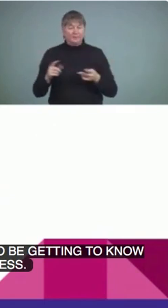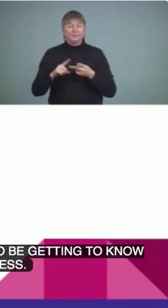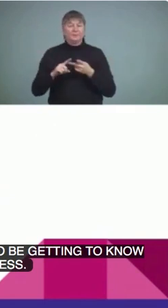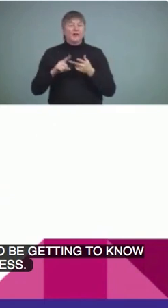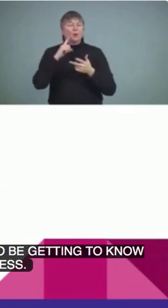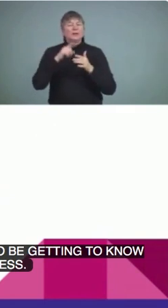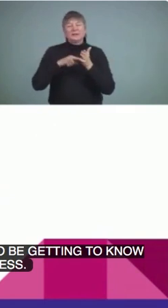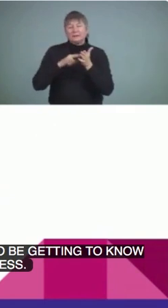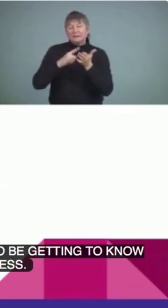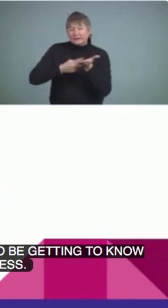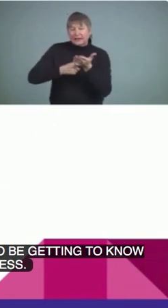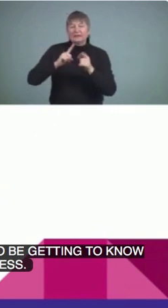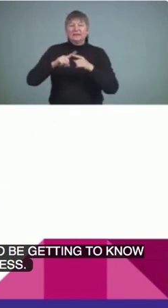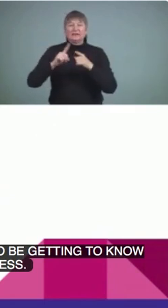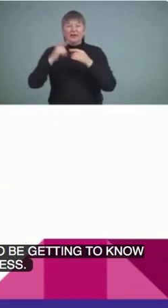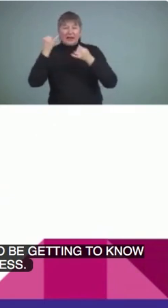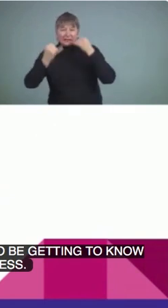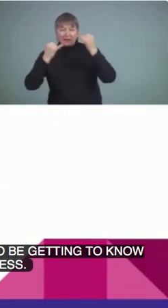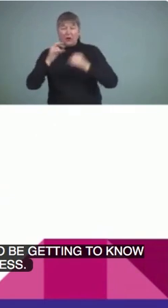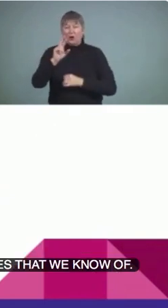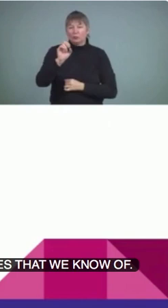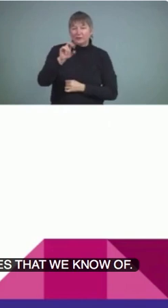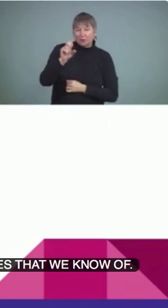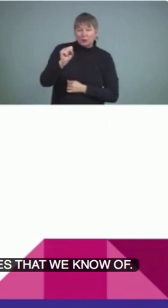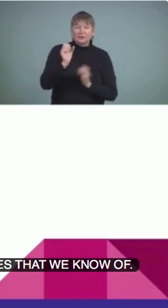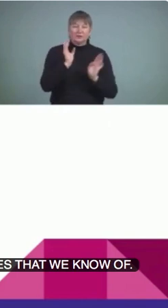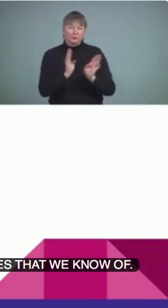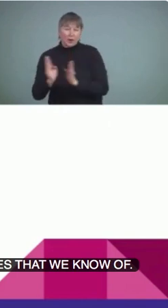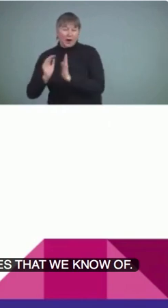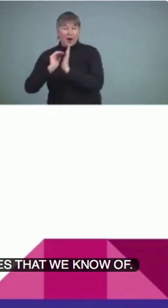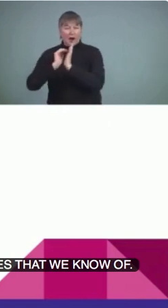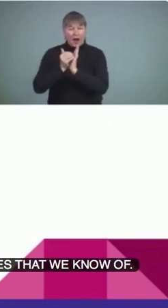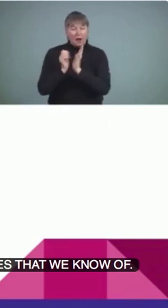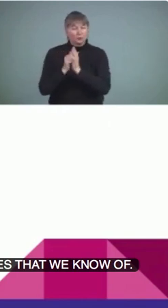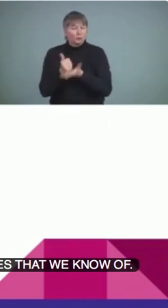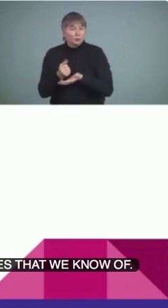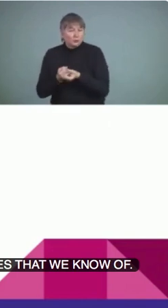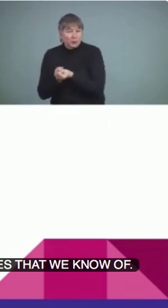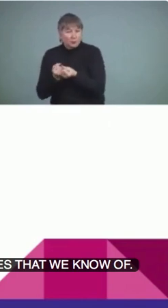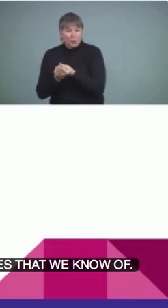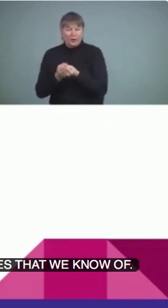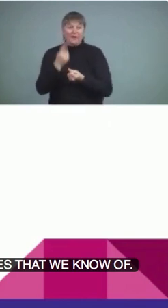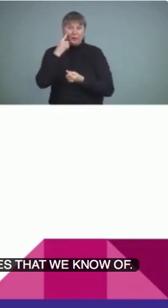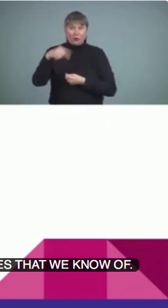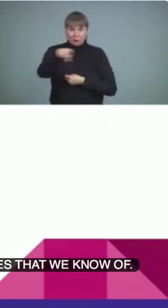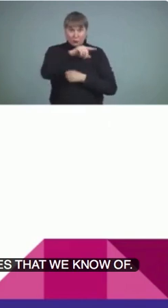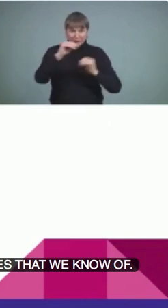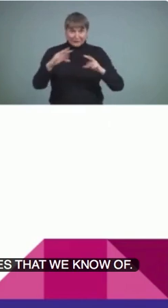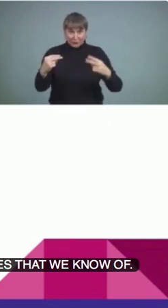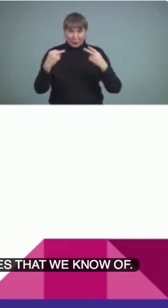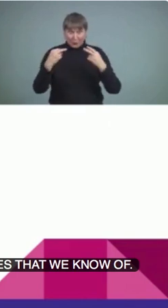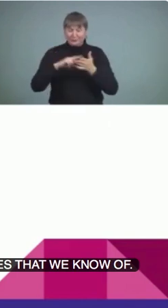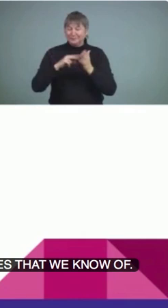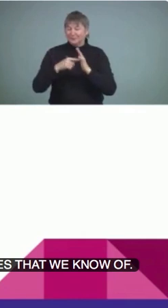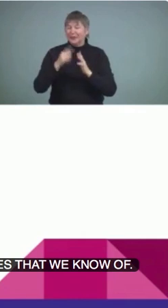we know if there's teachers out there we know this is really important and something they want to take away. And then we're going to have a case study for